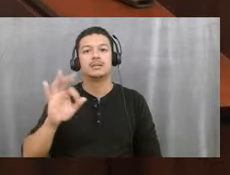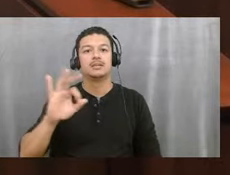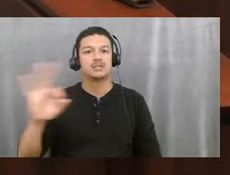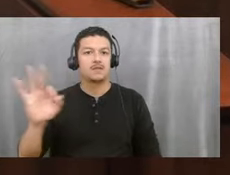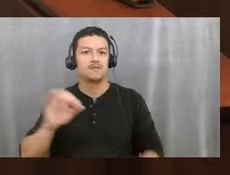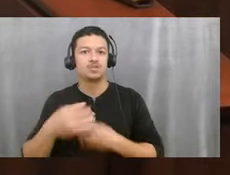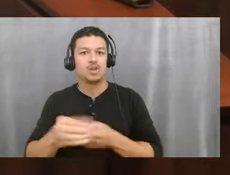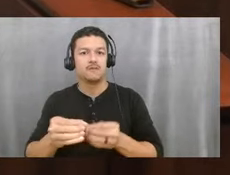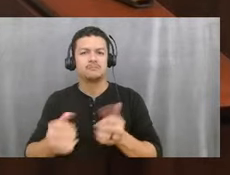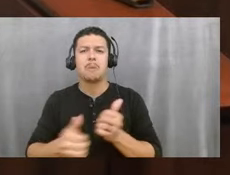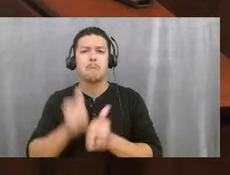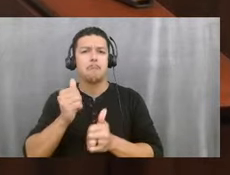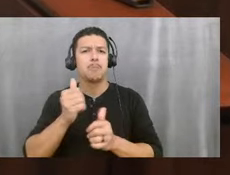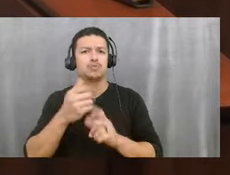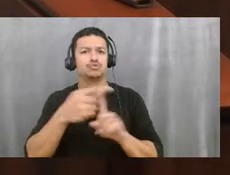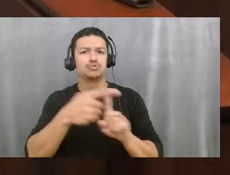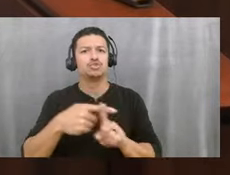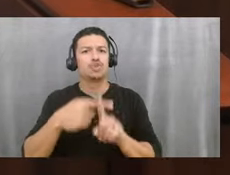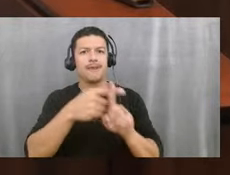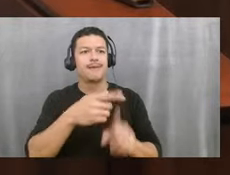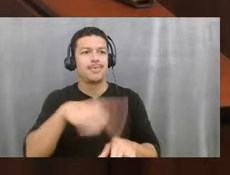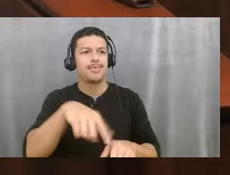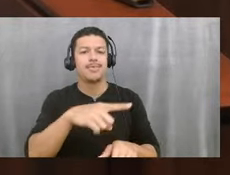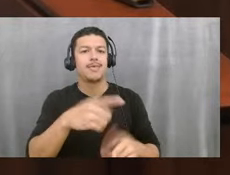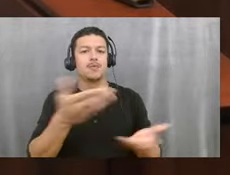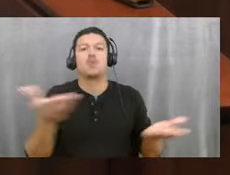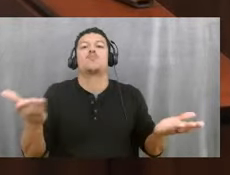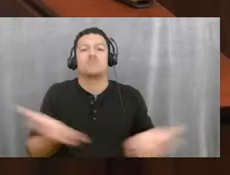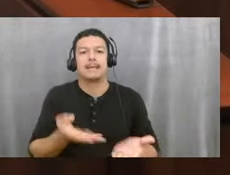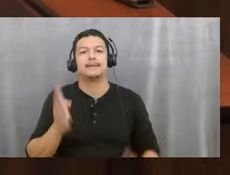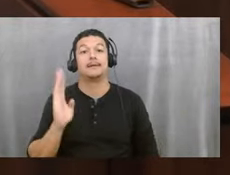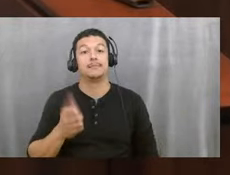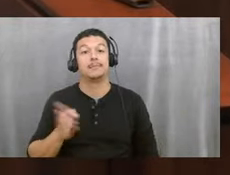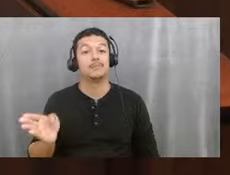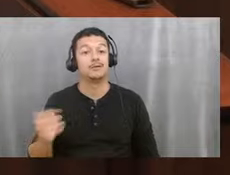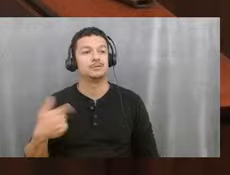So we would expect that this would have a profound impact.